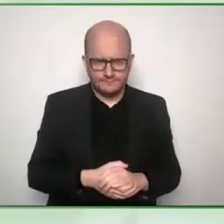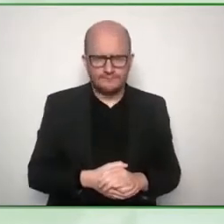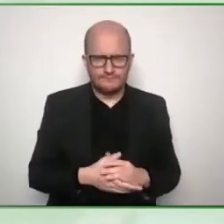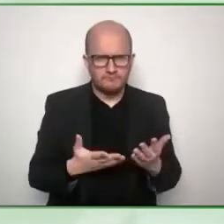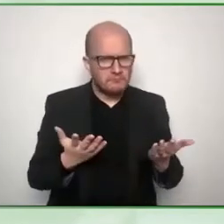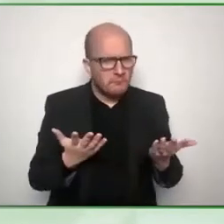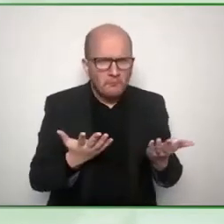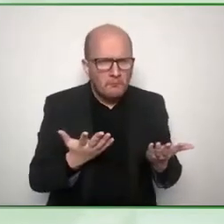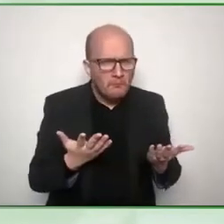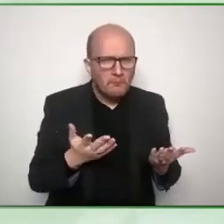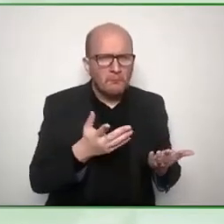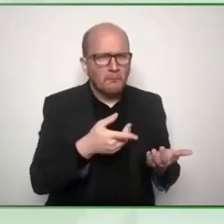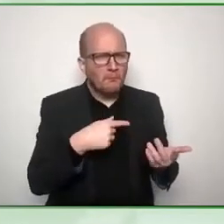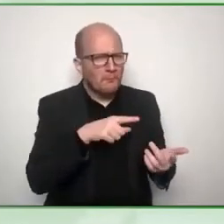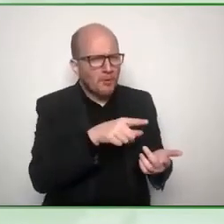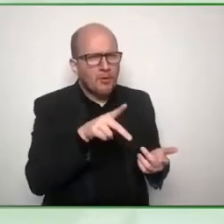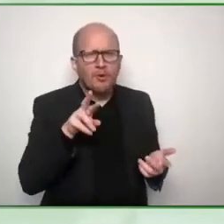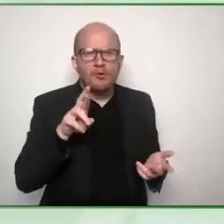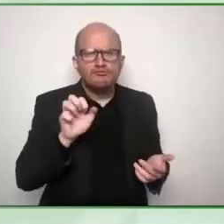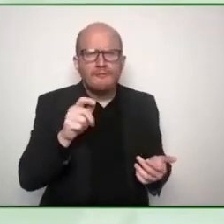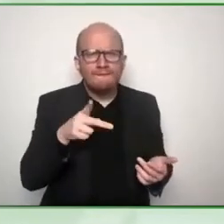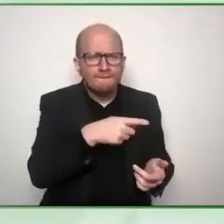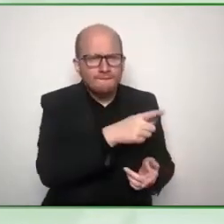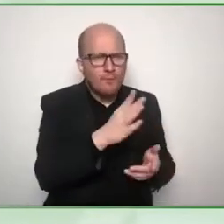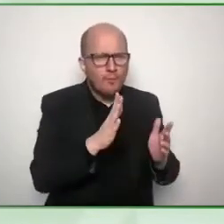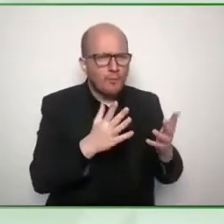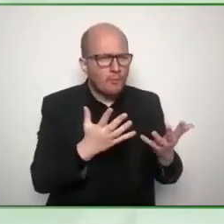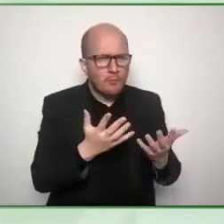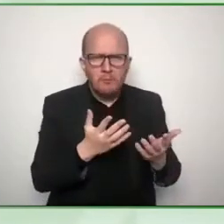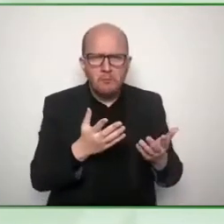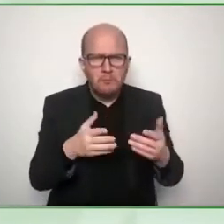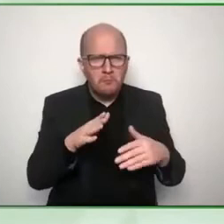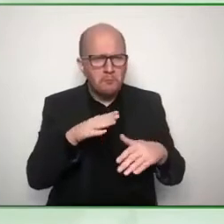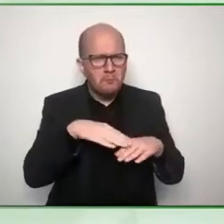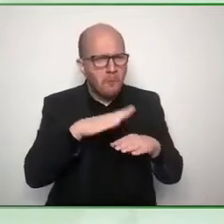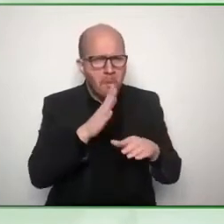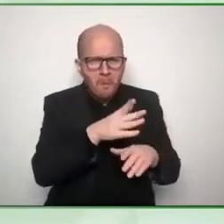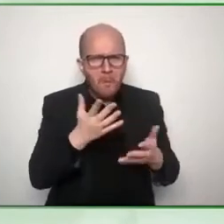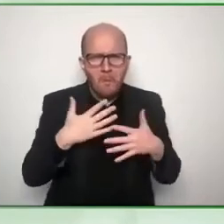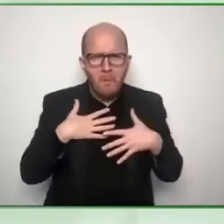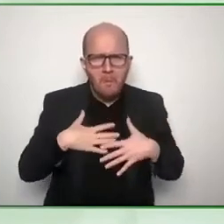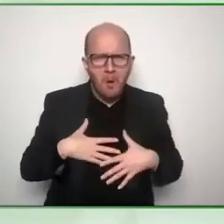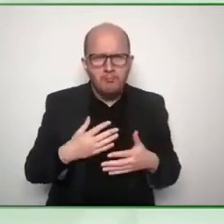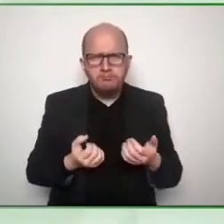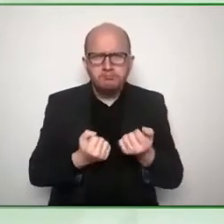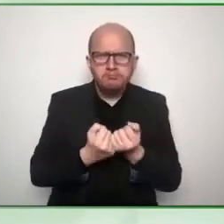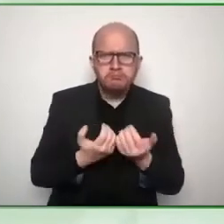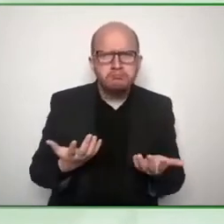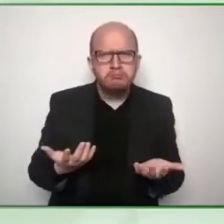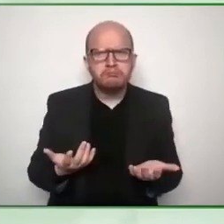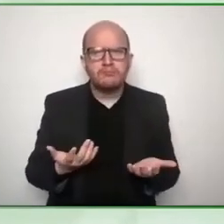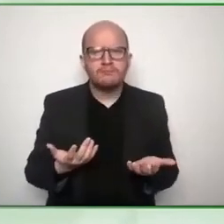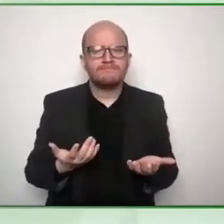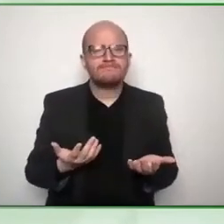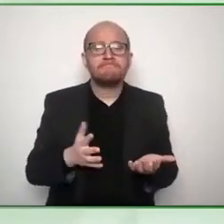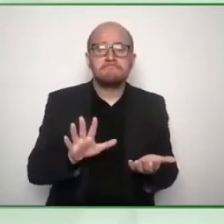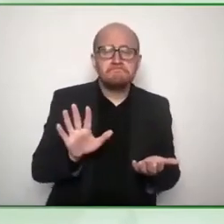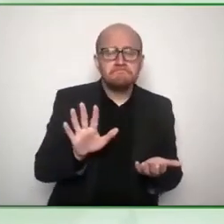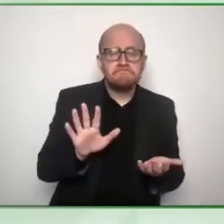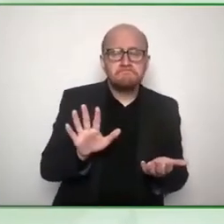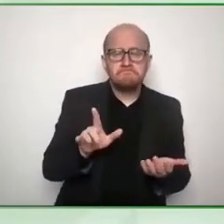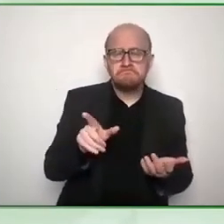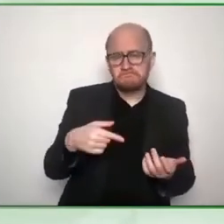no the only uh thing is the consultation phase i think uh was pretty robust